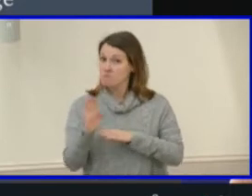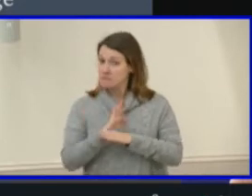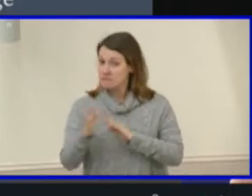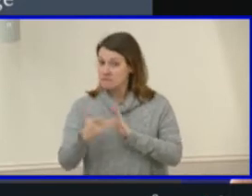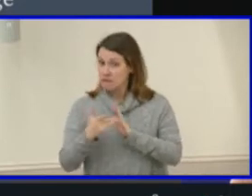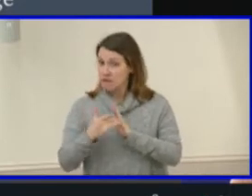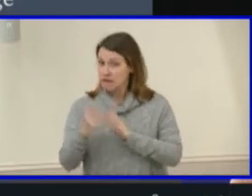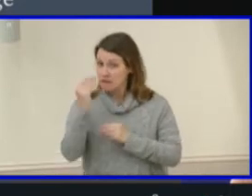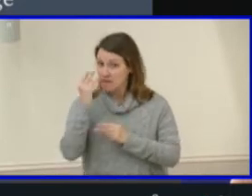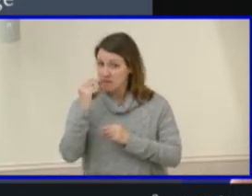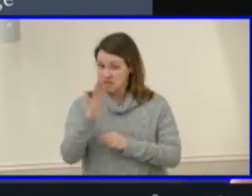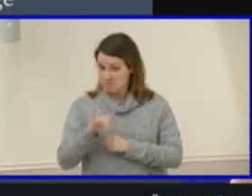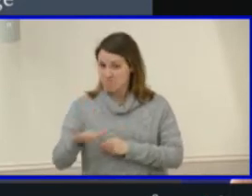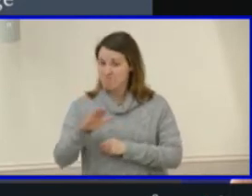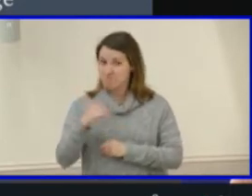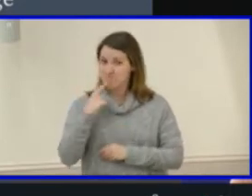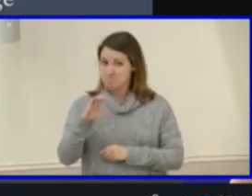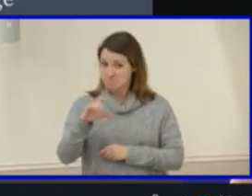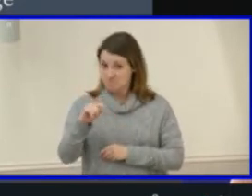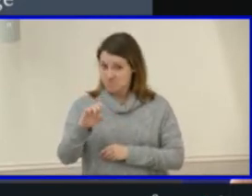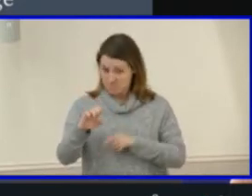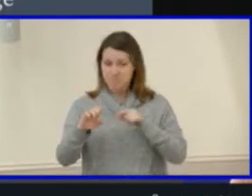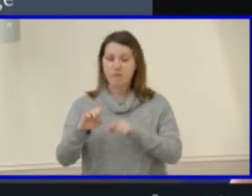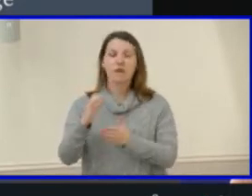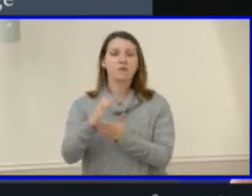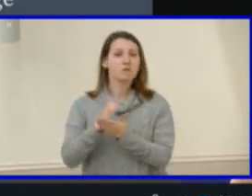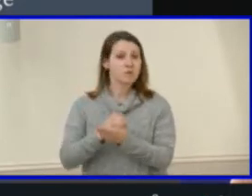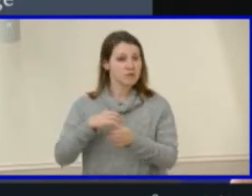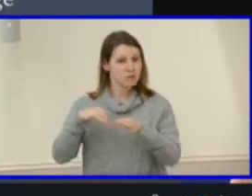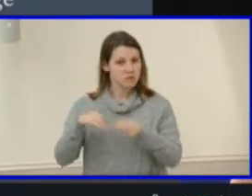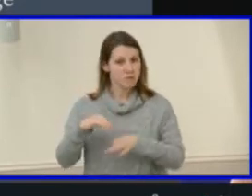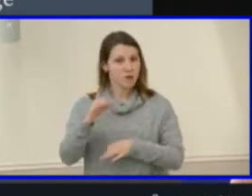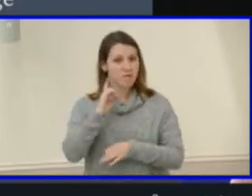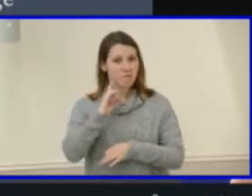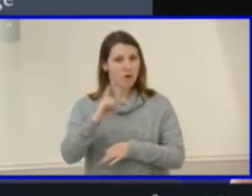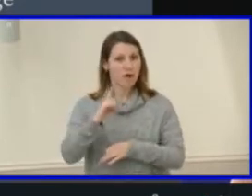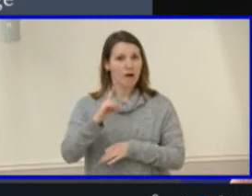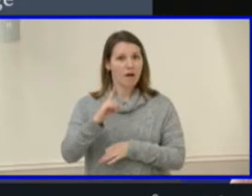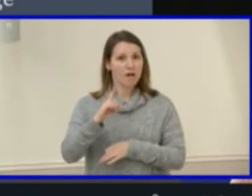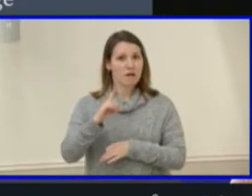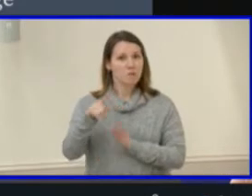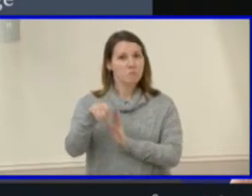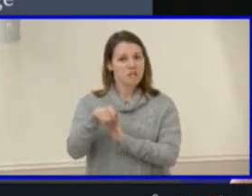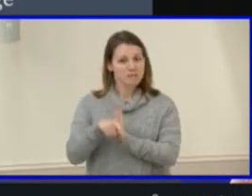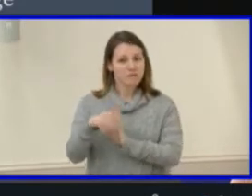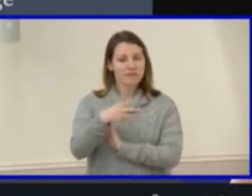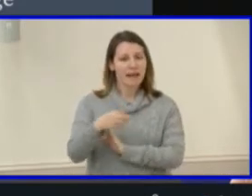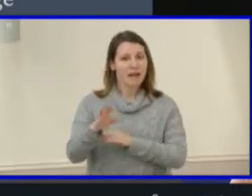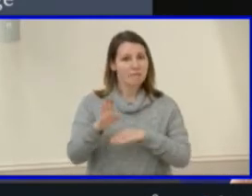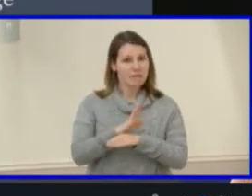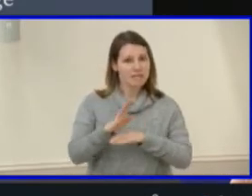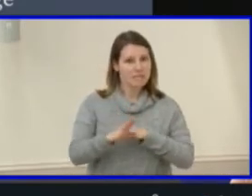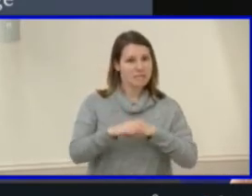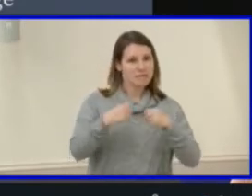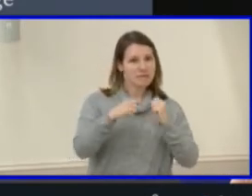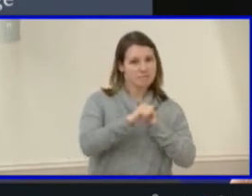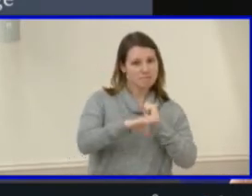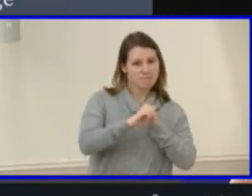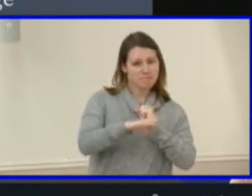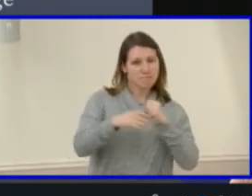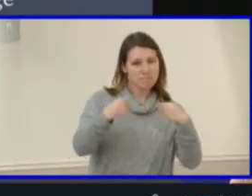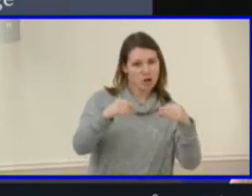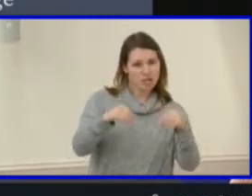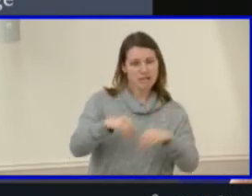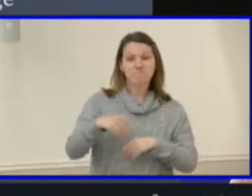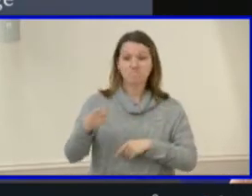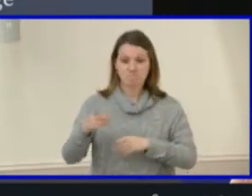area of CTE, the course description for principles and business marketing was added to reflect current opportunities for students to